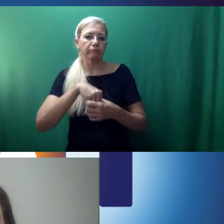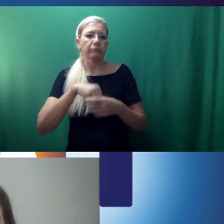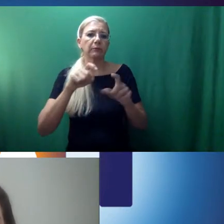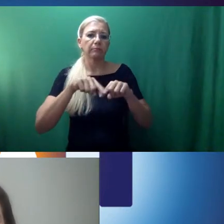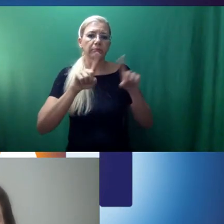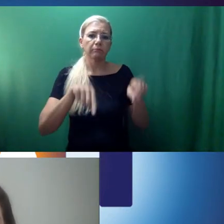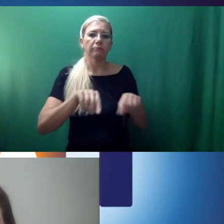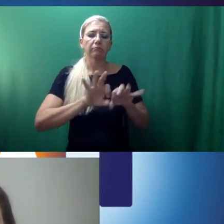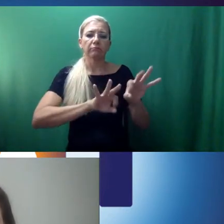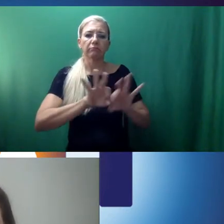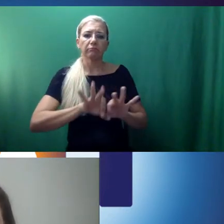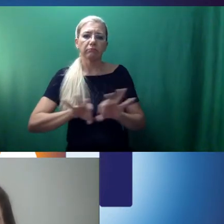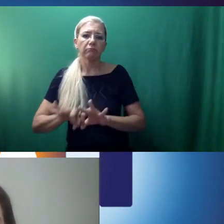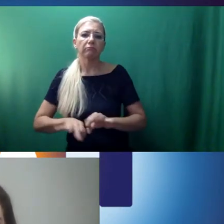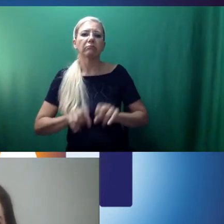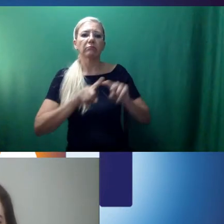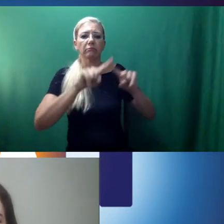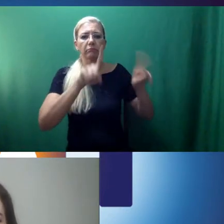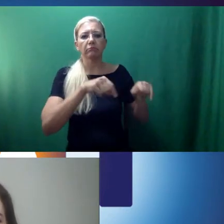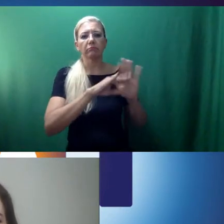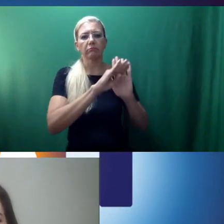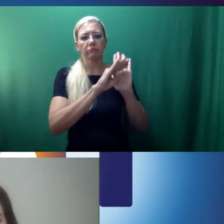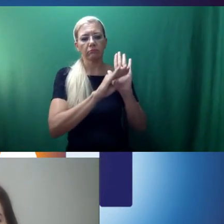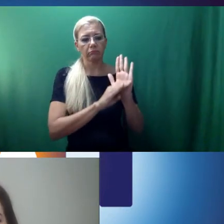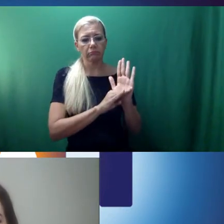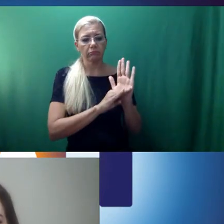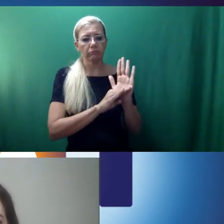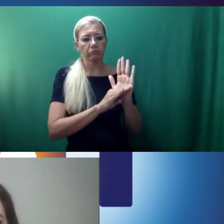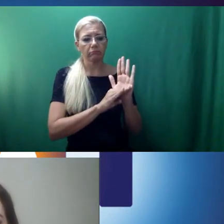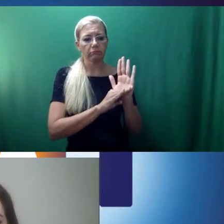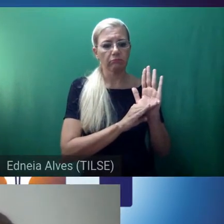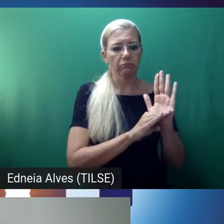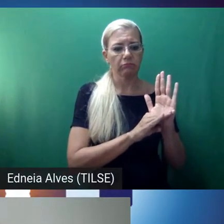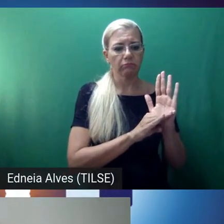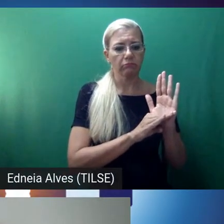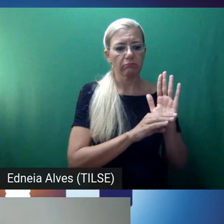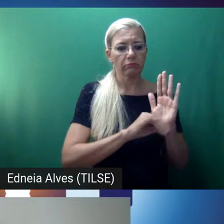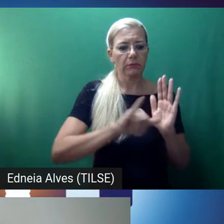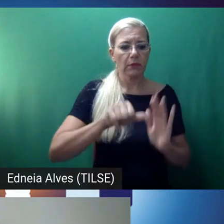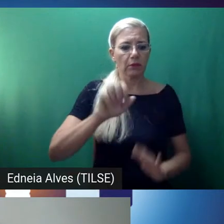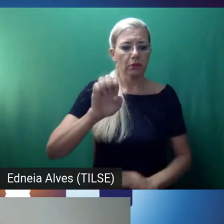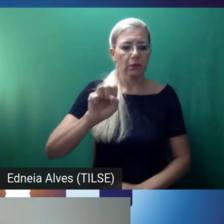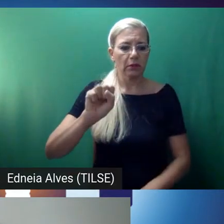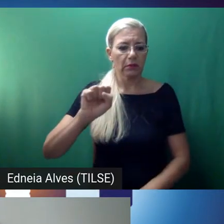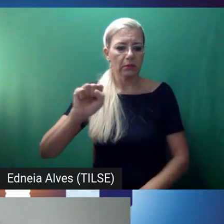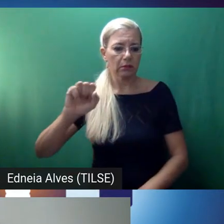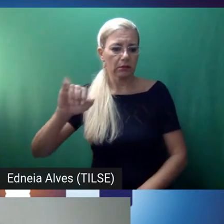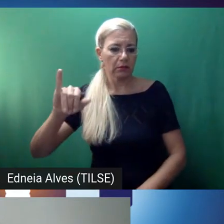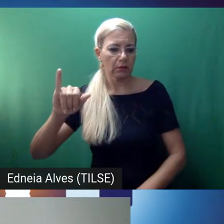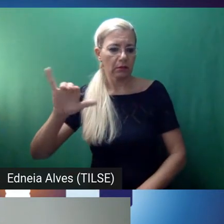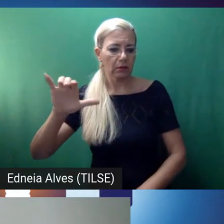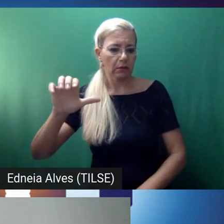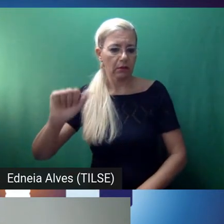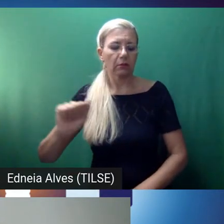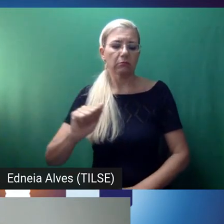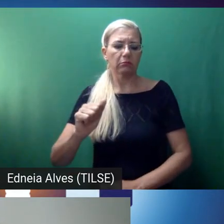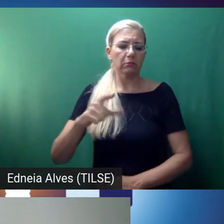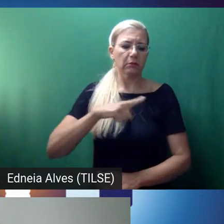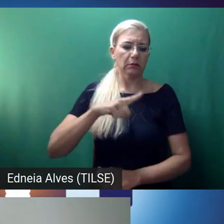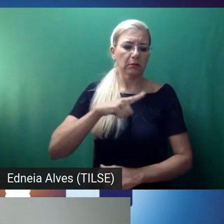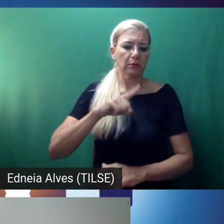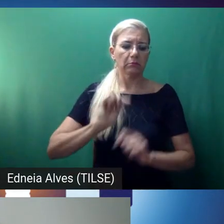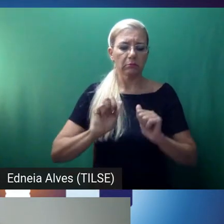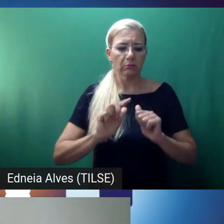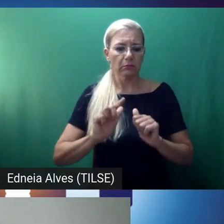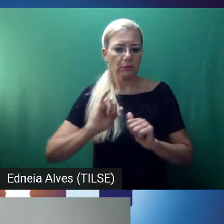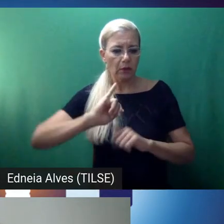Context is key. And Jessica Moraes adds that, I had the opportunity to teach